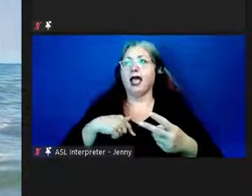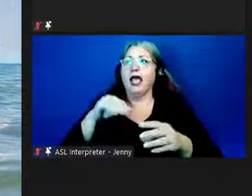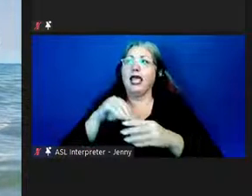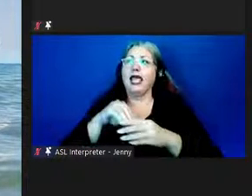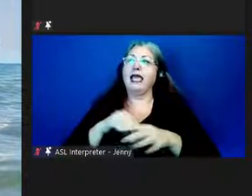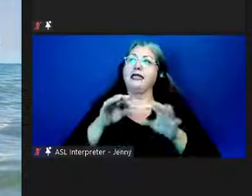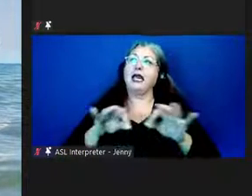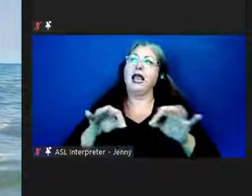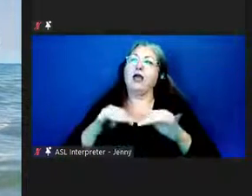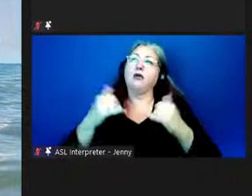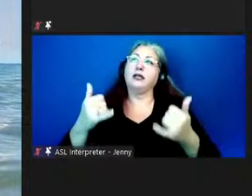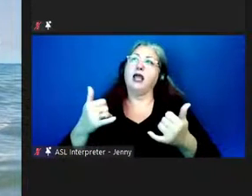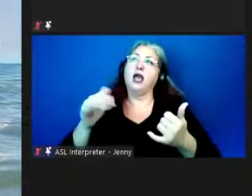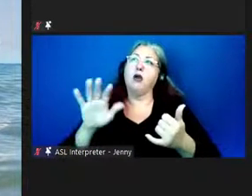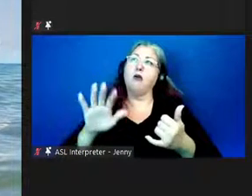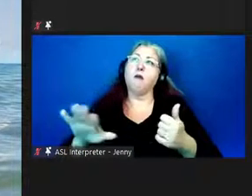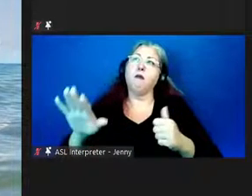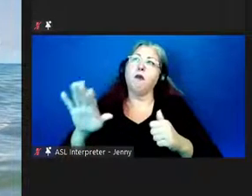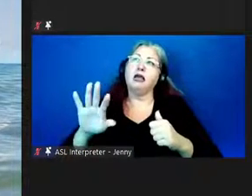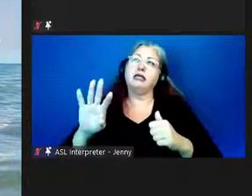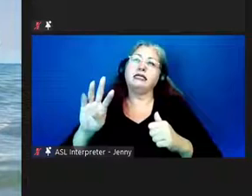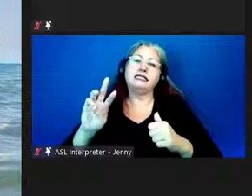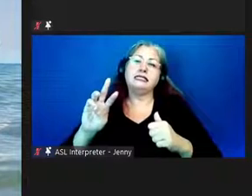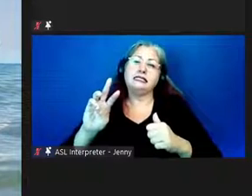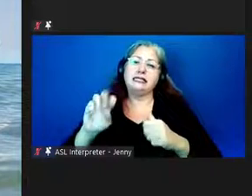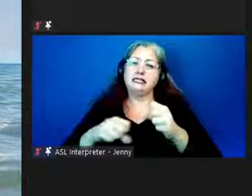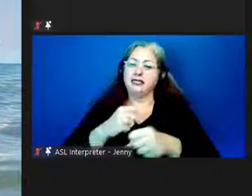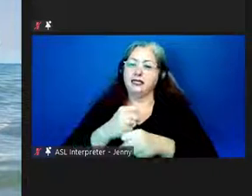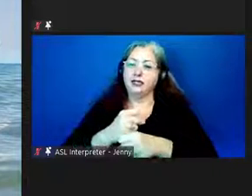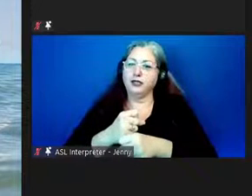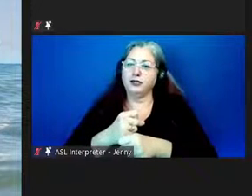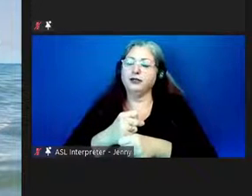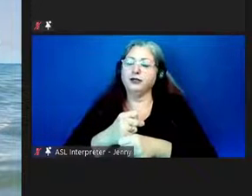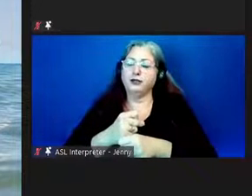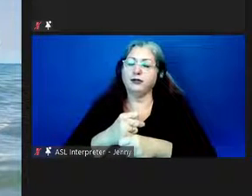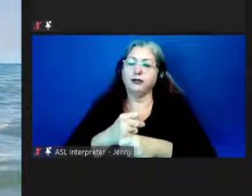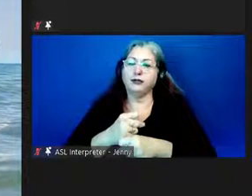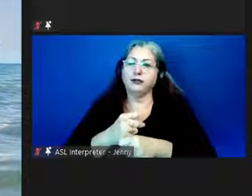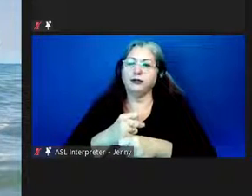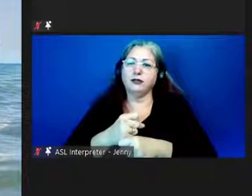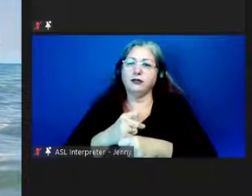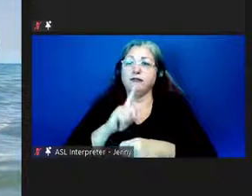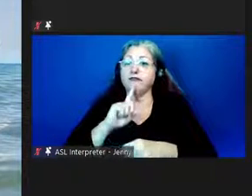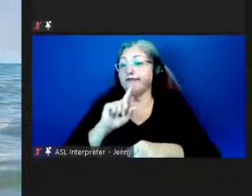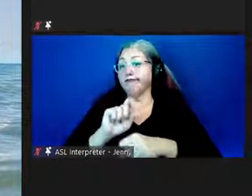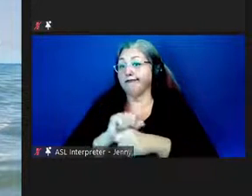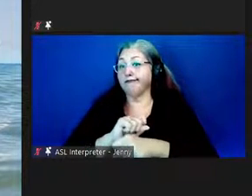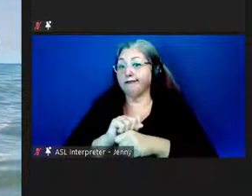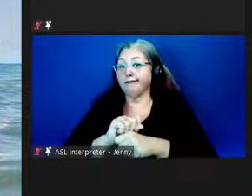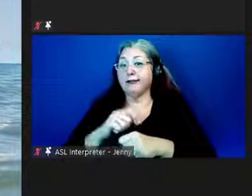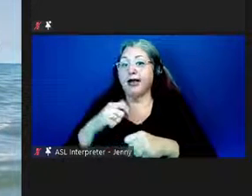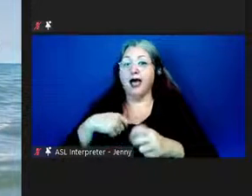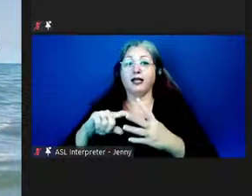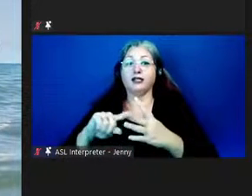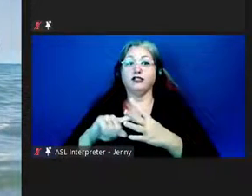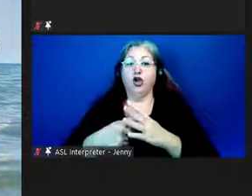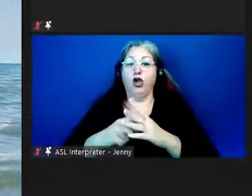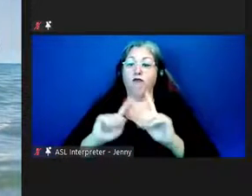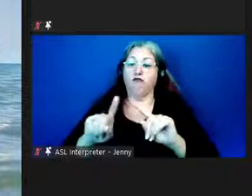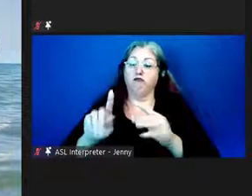language for about six years now. And in fact, as I started college,